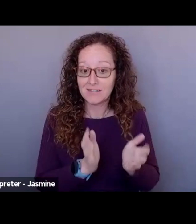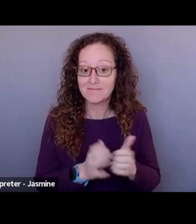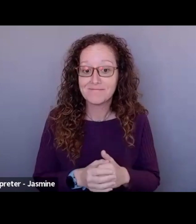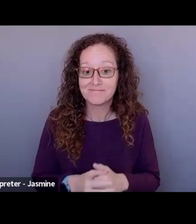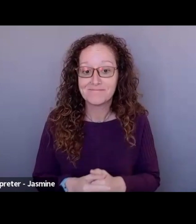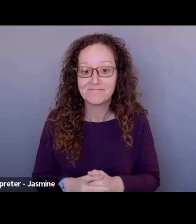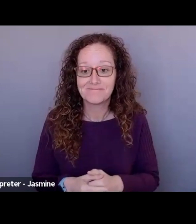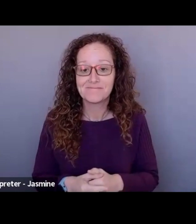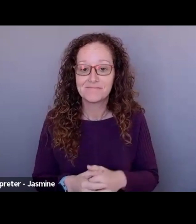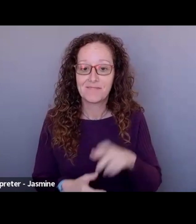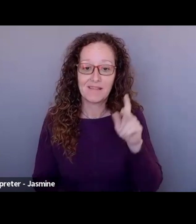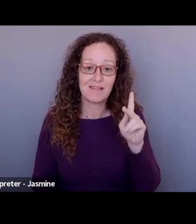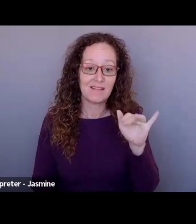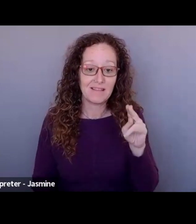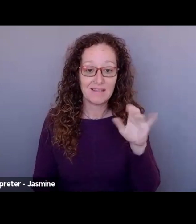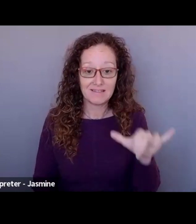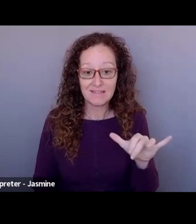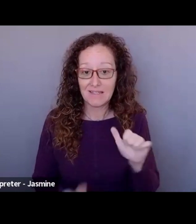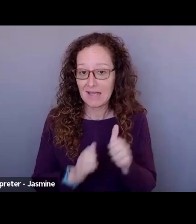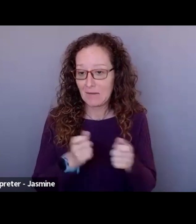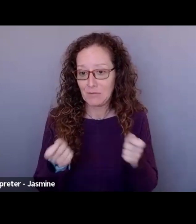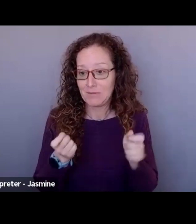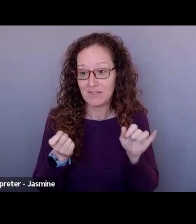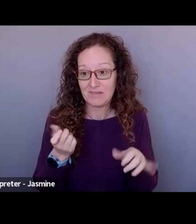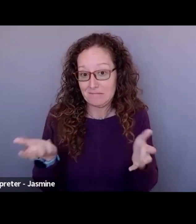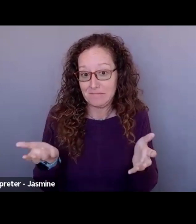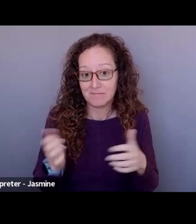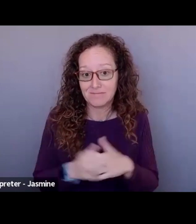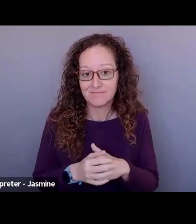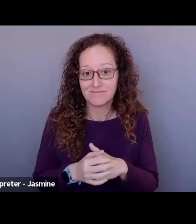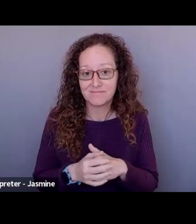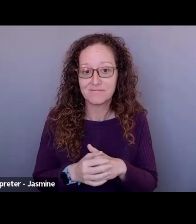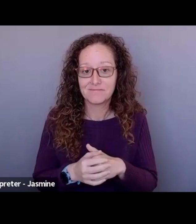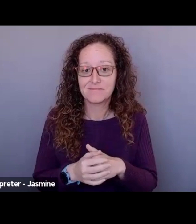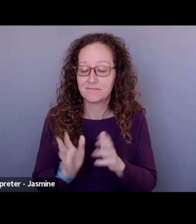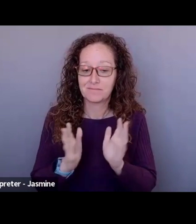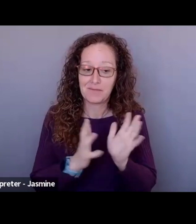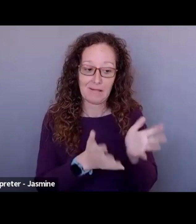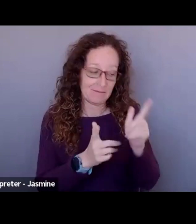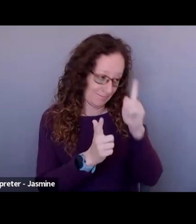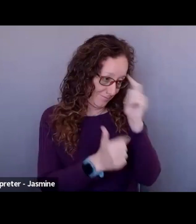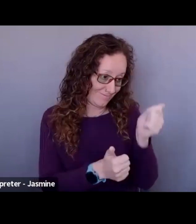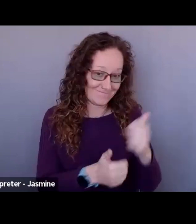Uh, Kinsey, I don't know how we manage this, but I'm going to leave it to you for a sec.